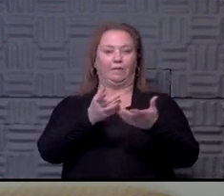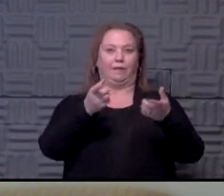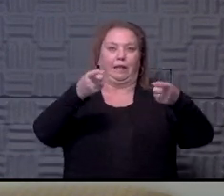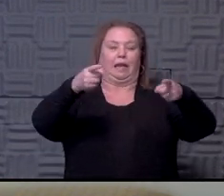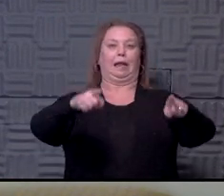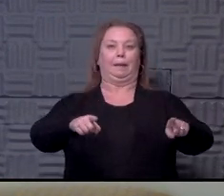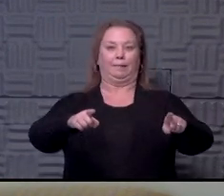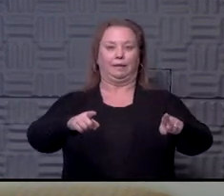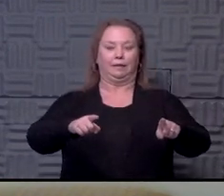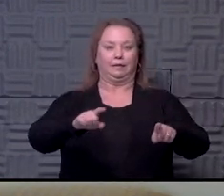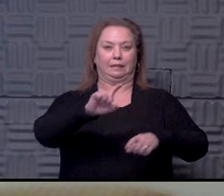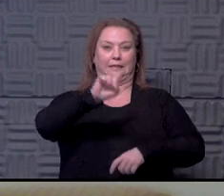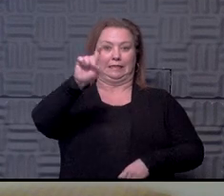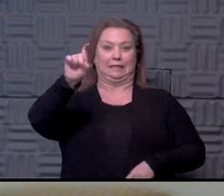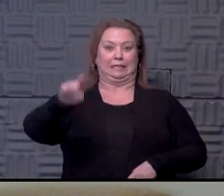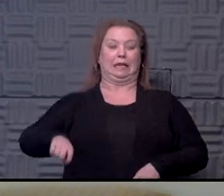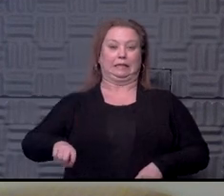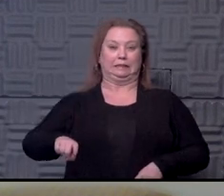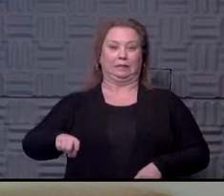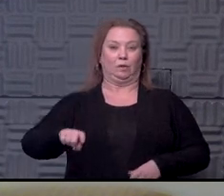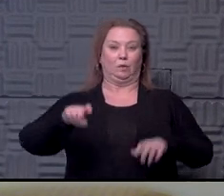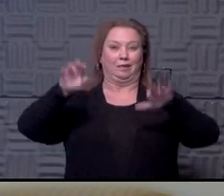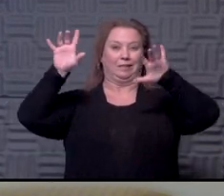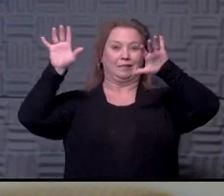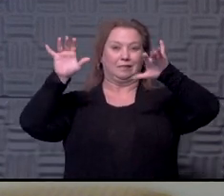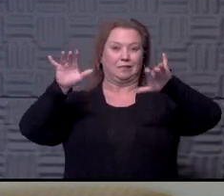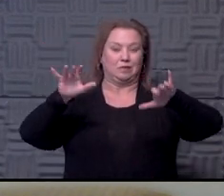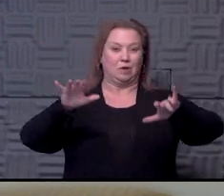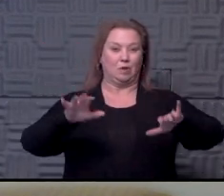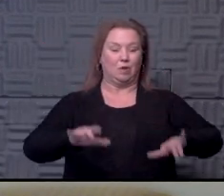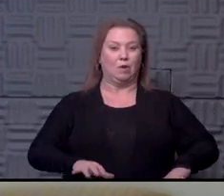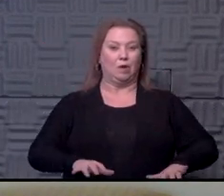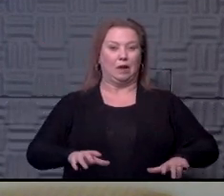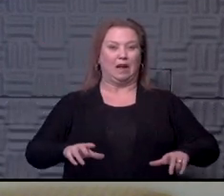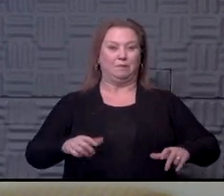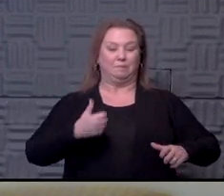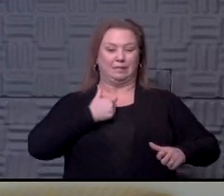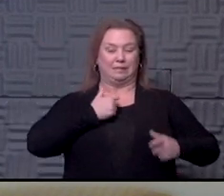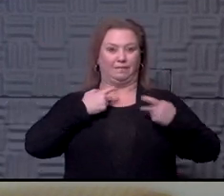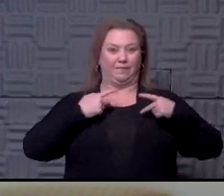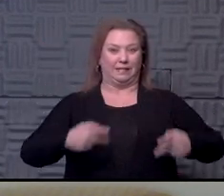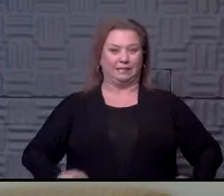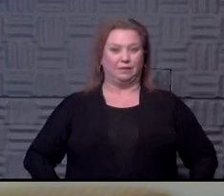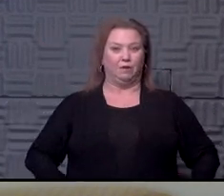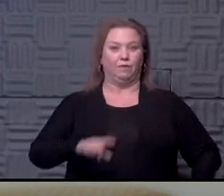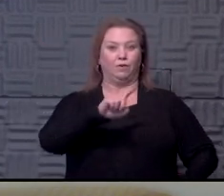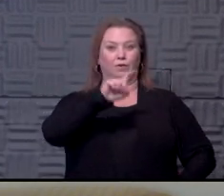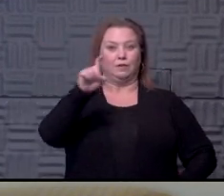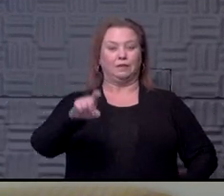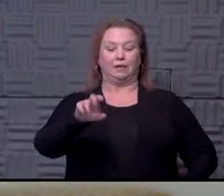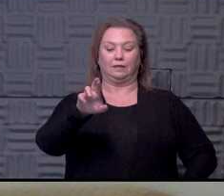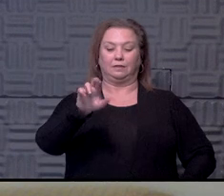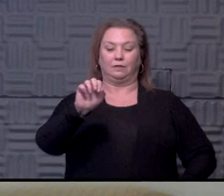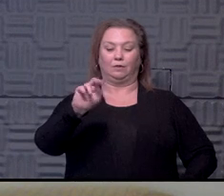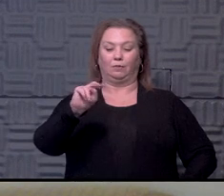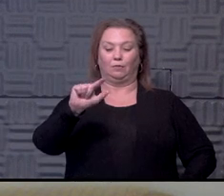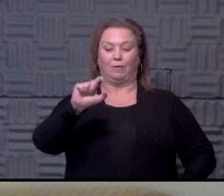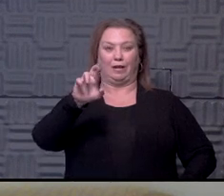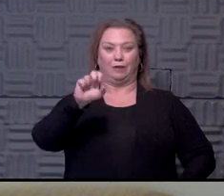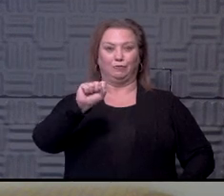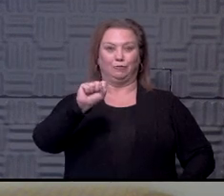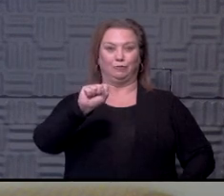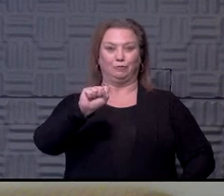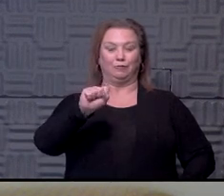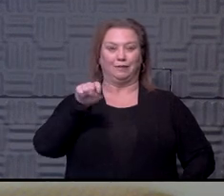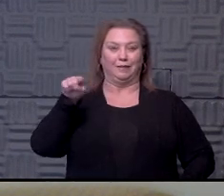in Texas with the snow and everything, I actually had to do physicals for the Texas Rangers next door. So, you know,